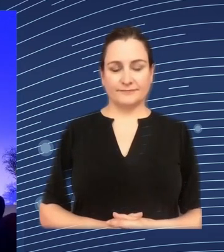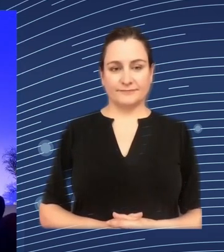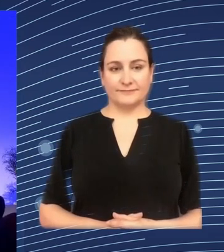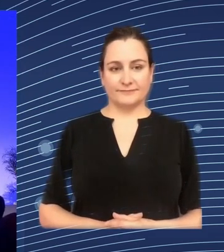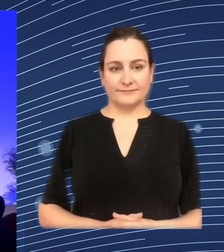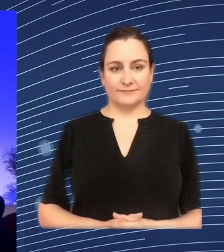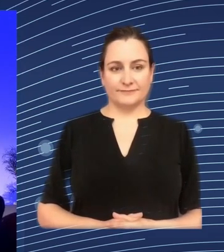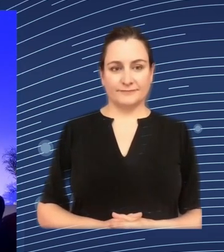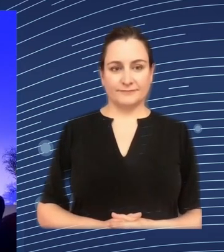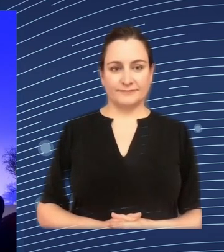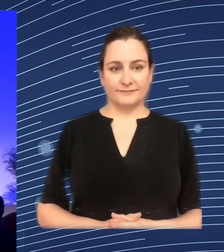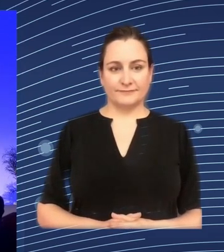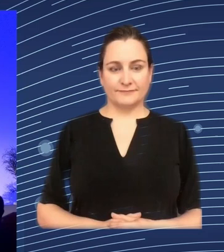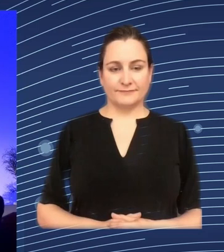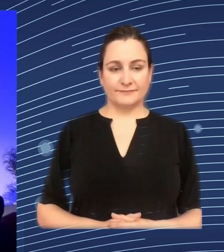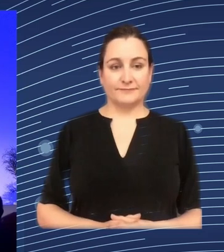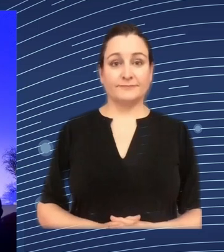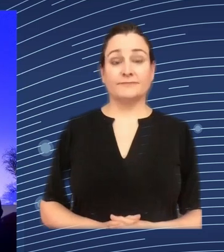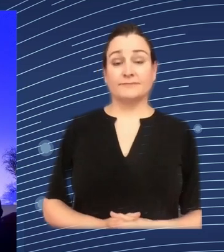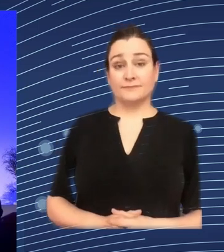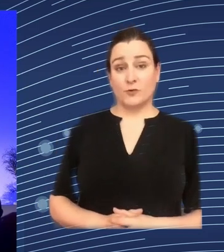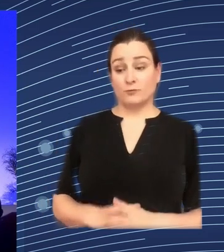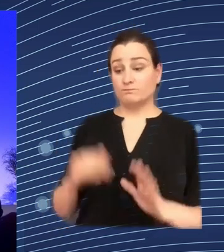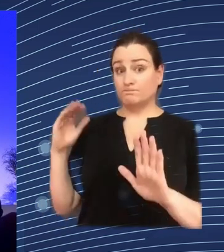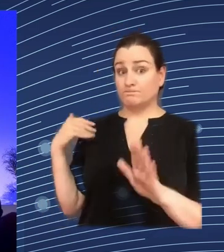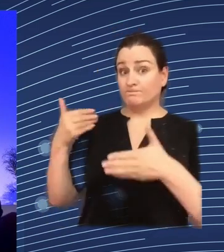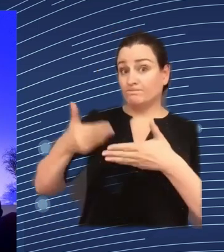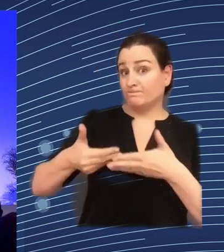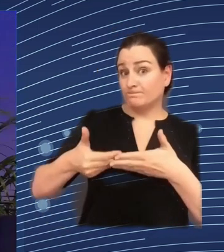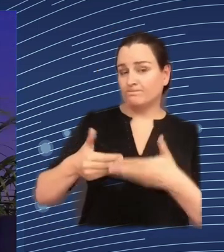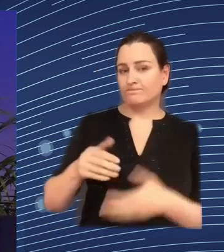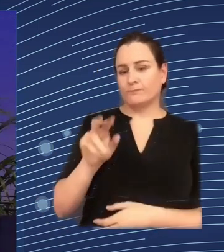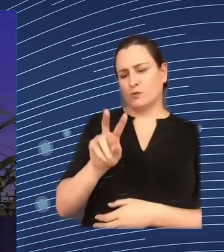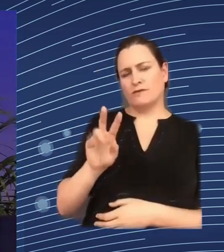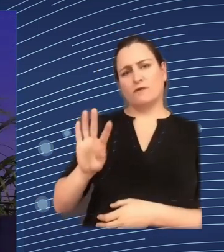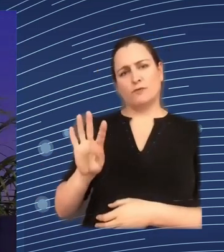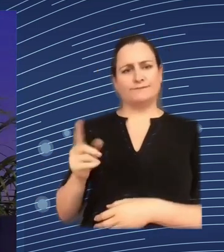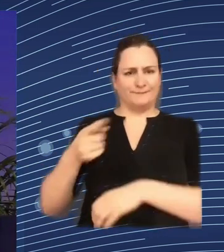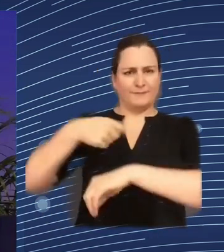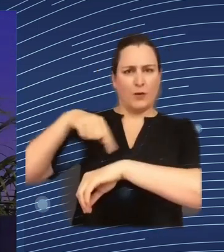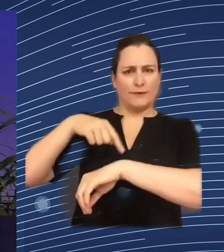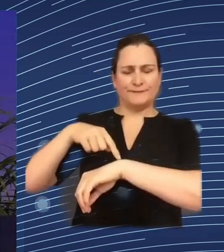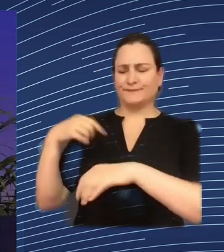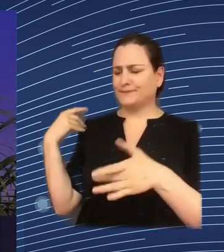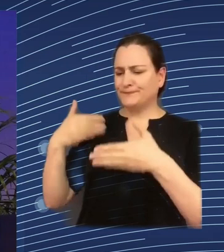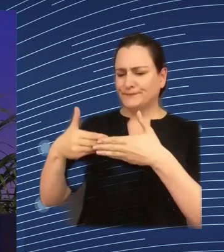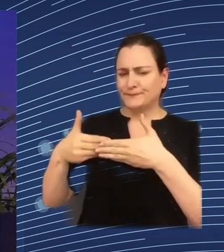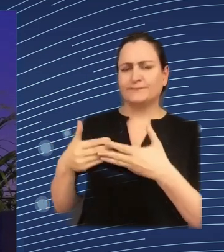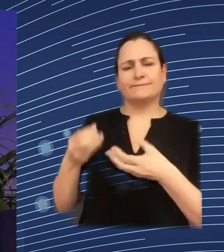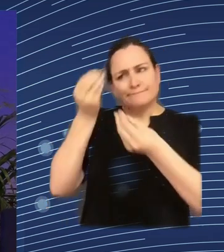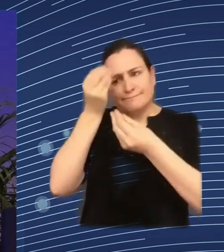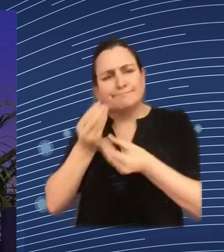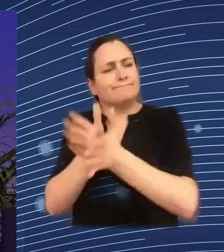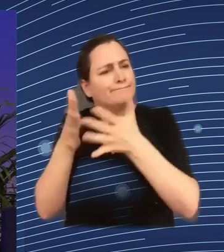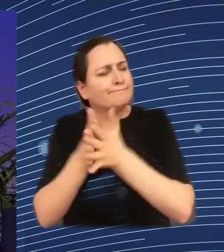in the last 24 hours we've heard a lot about the changes that new technologies such as AI will bring to the workplace and